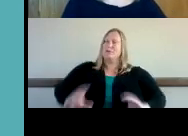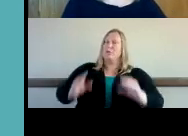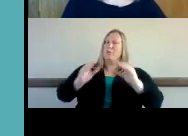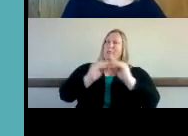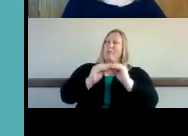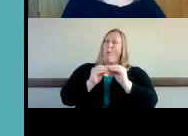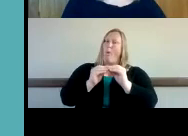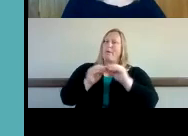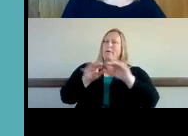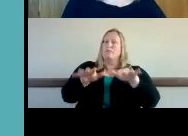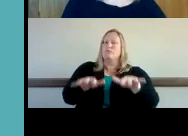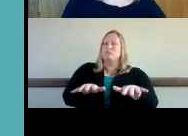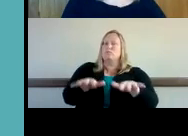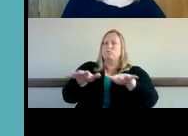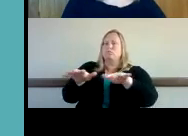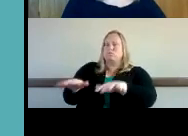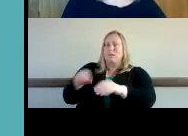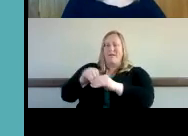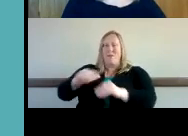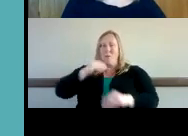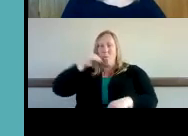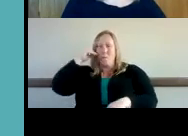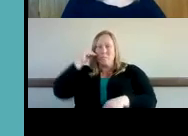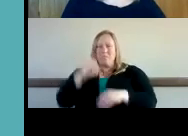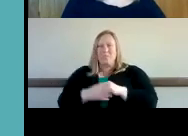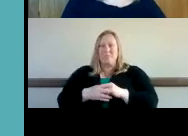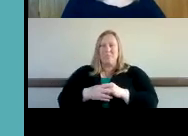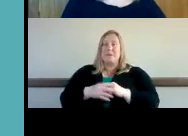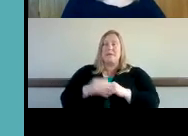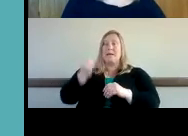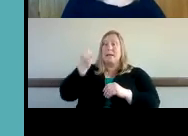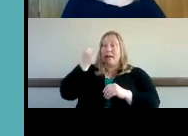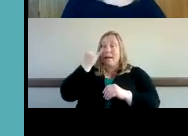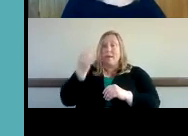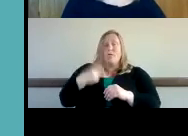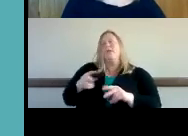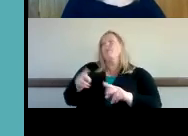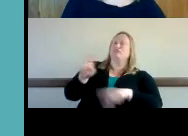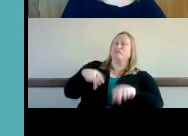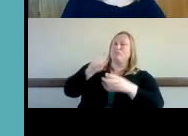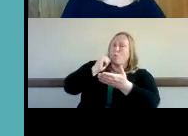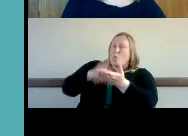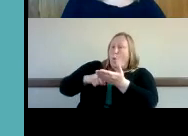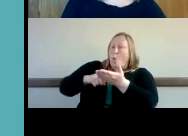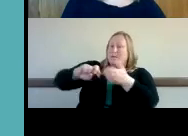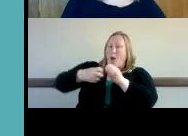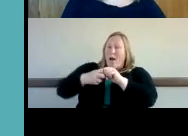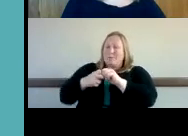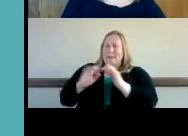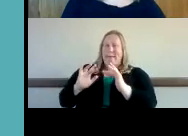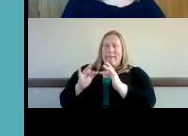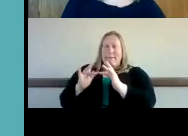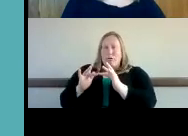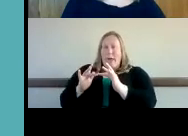at ease uh we see any problems with um internet or connection